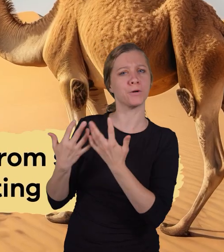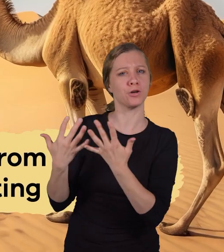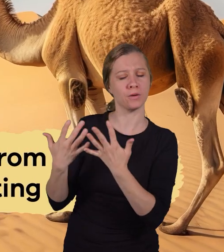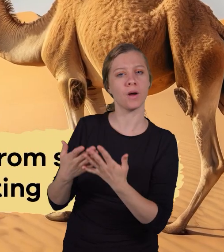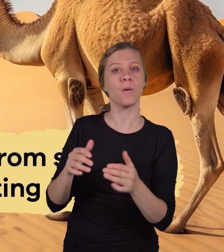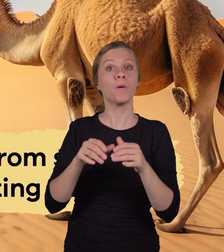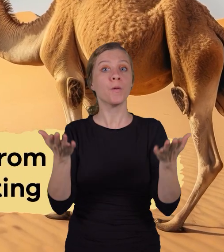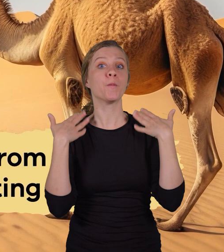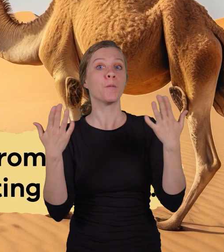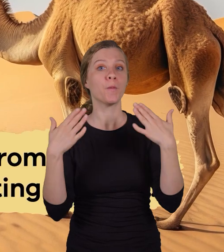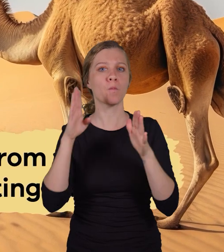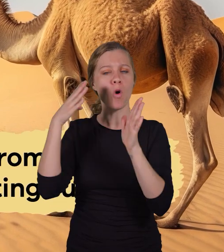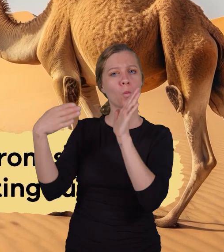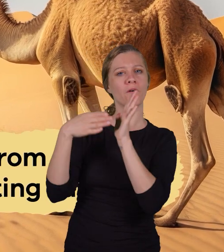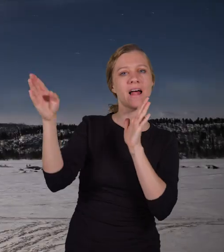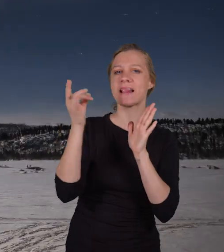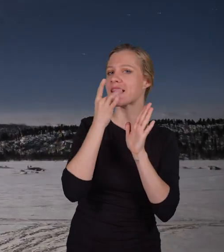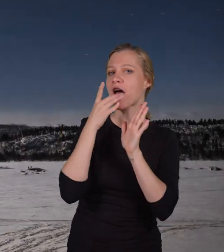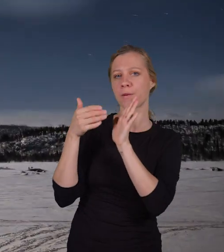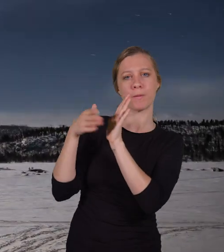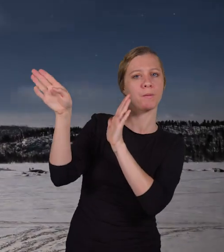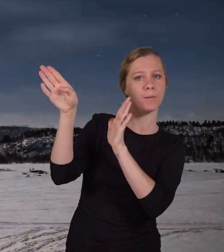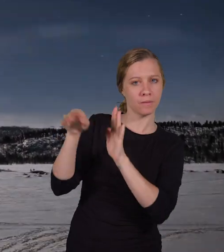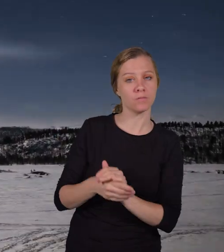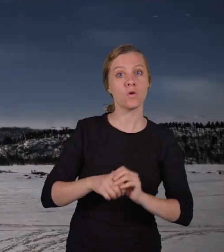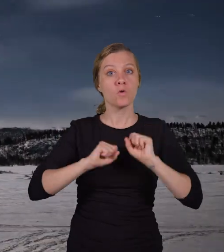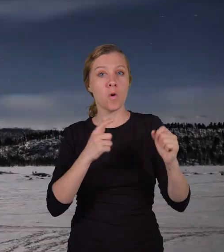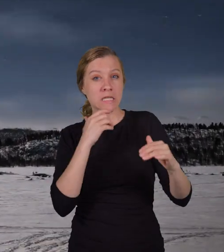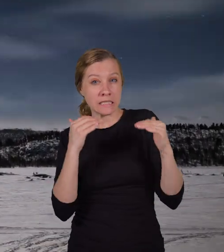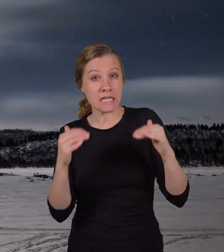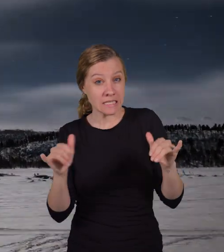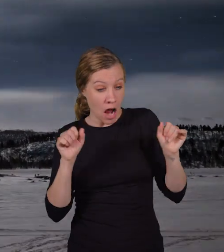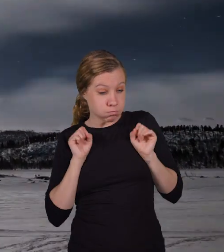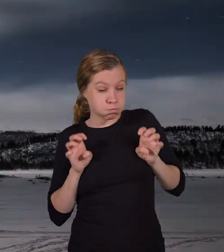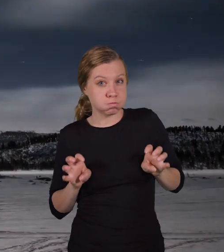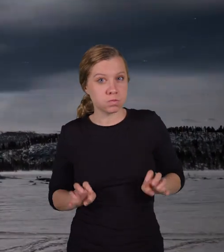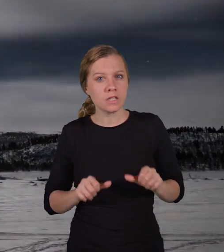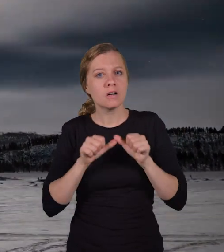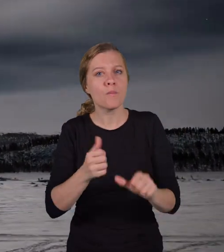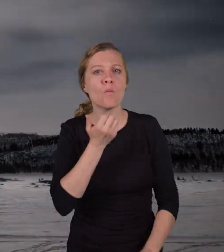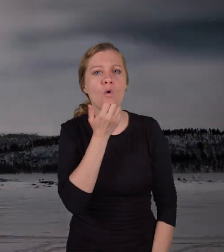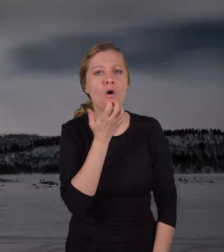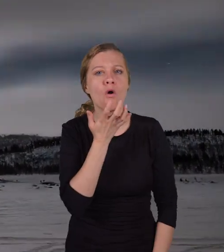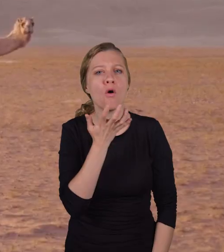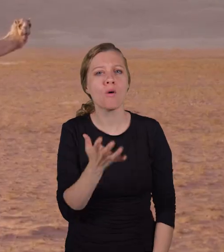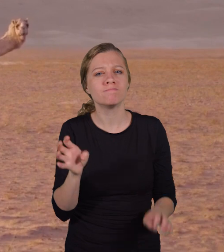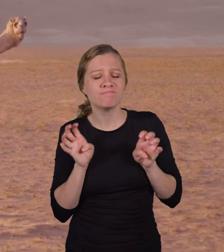keeps them cool by reflecting sunlight. During cold desert nights, the same fur keeps them warm.